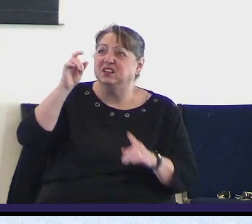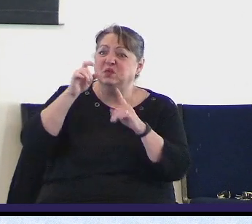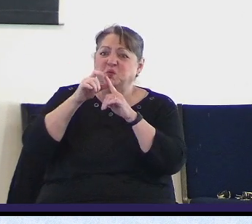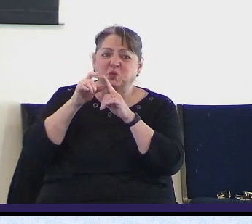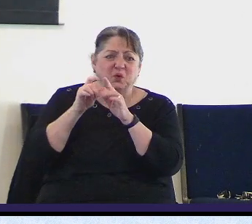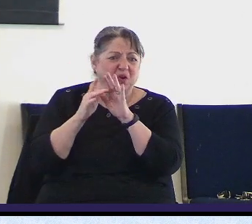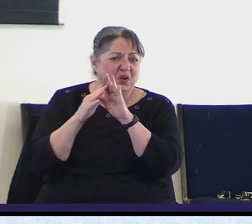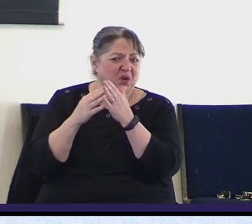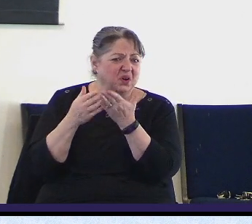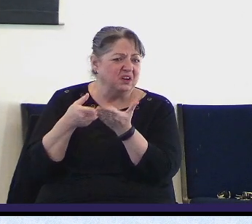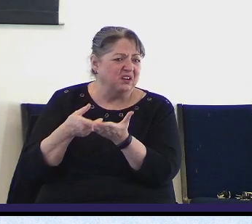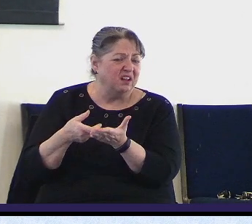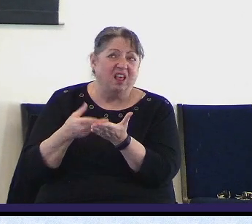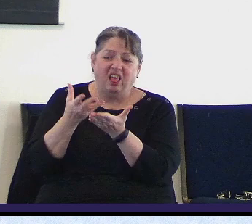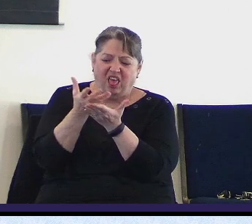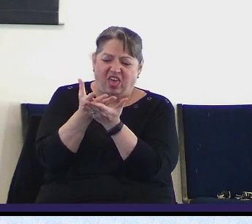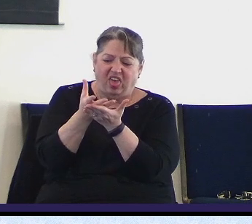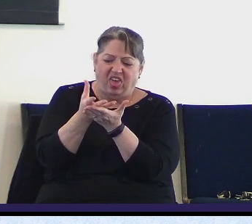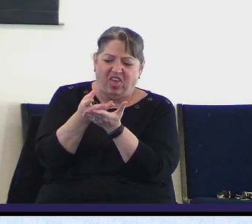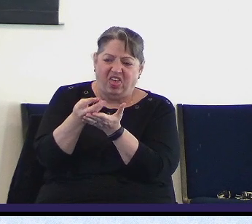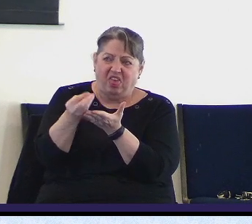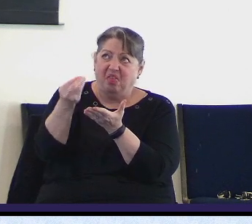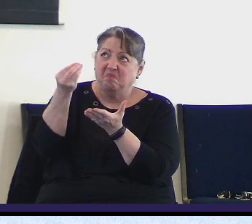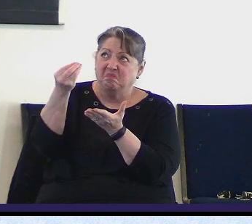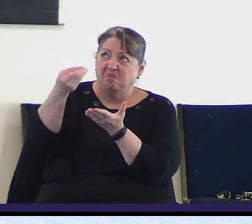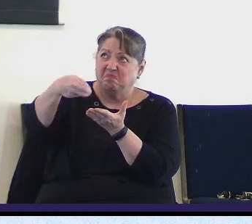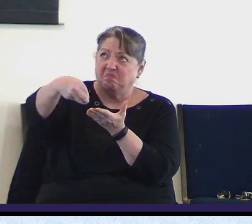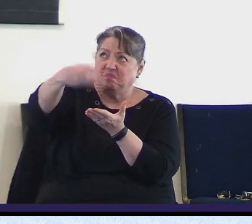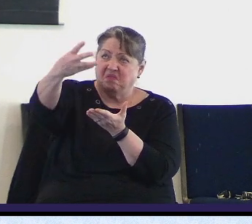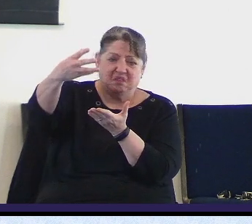We don't care what he says.